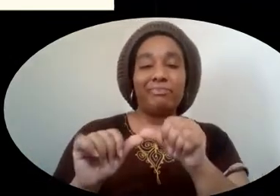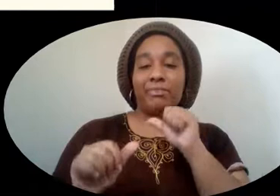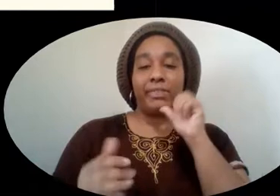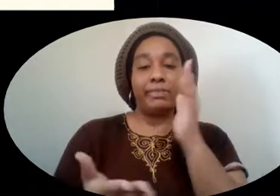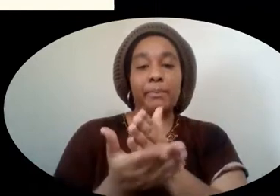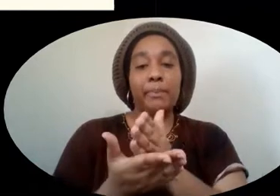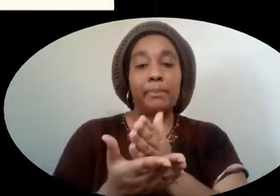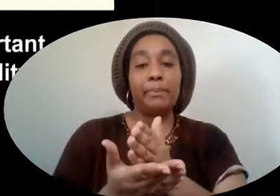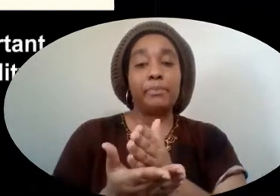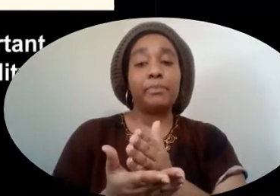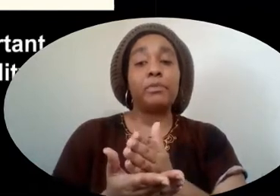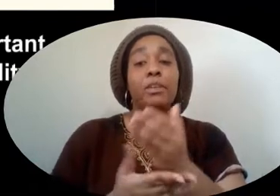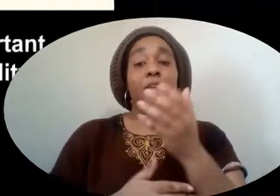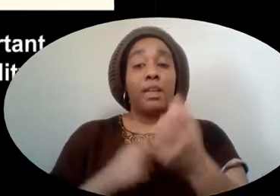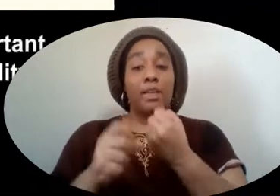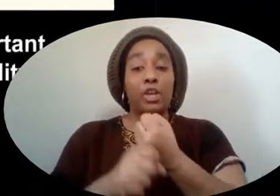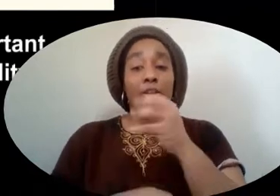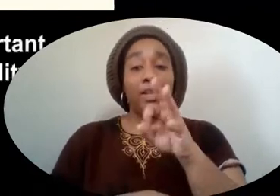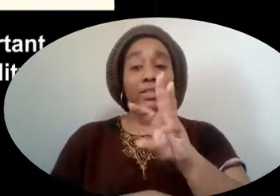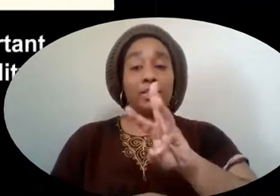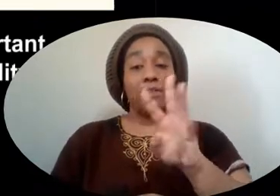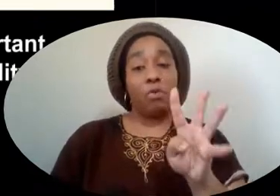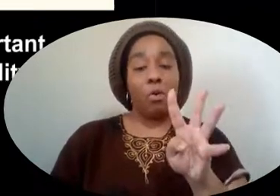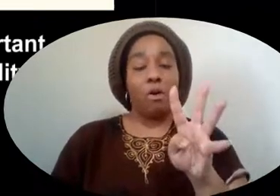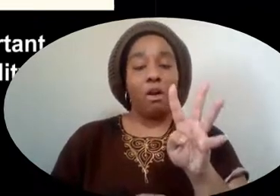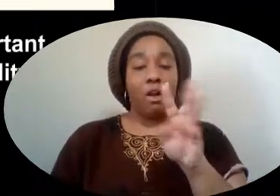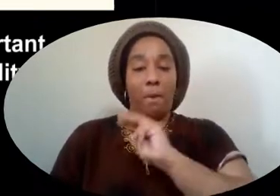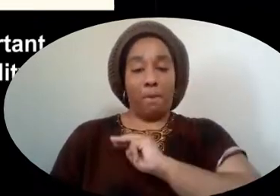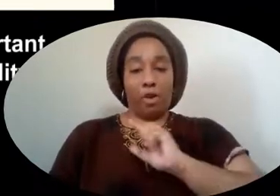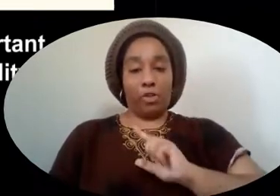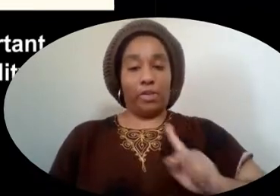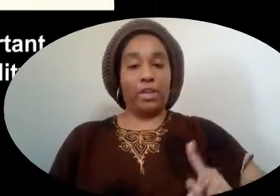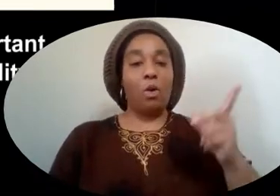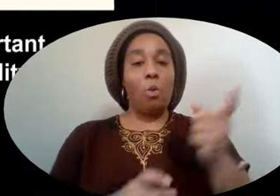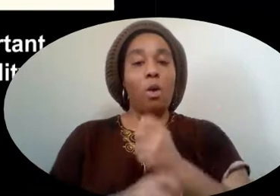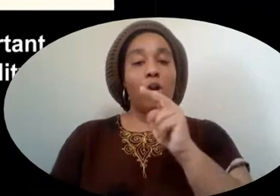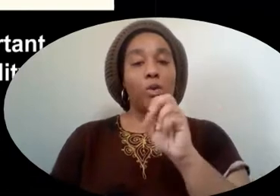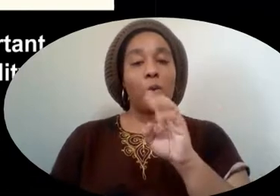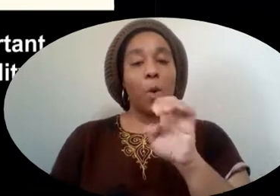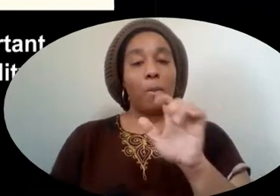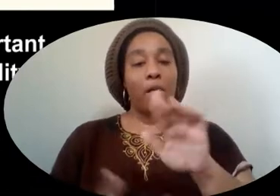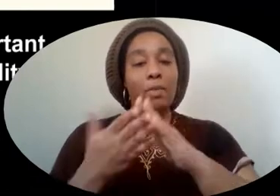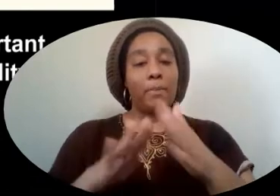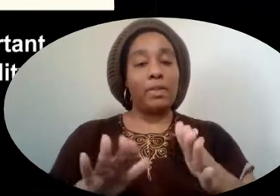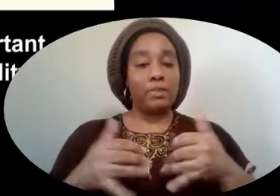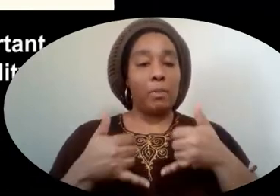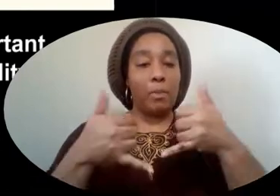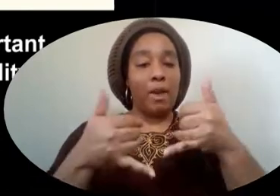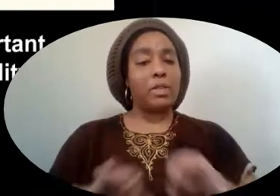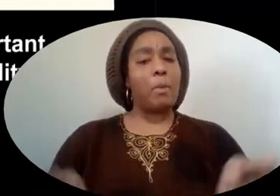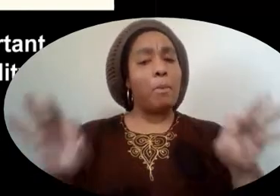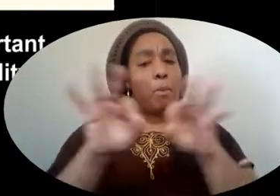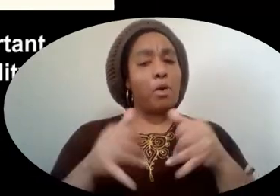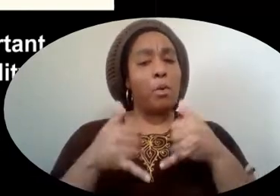him. In 1964, Dr. King won the Nobel Peace Prize, an important